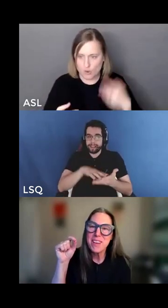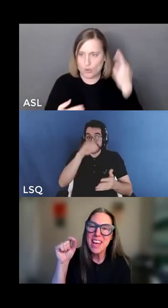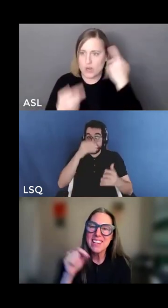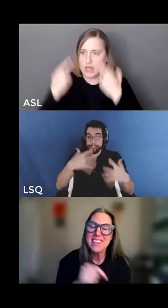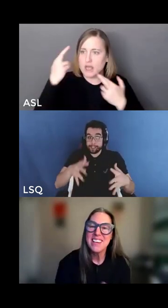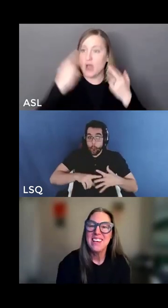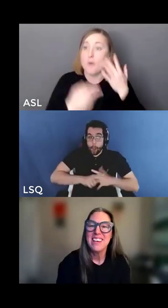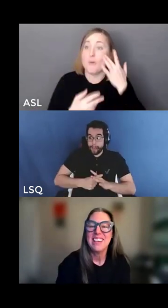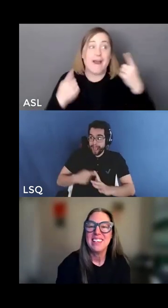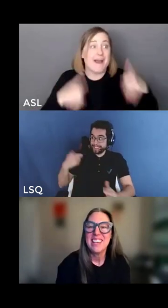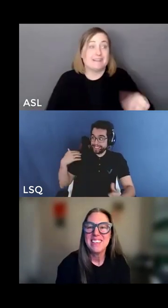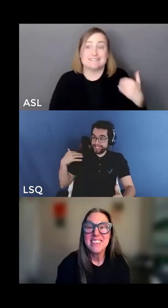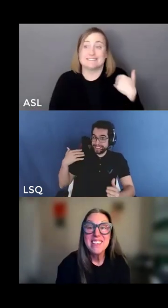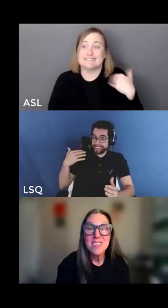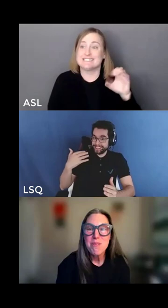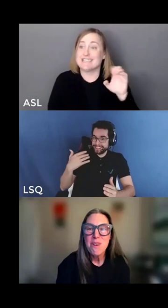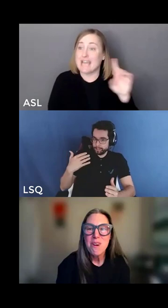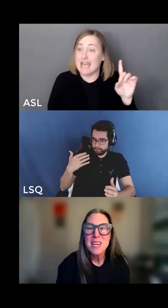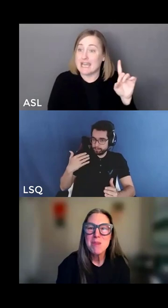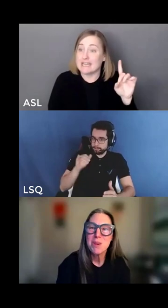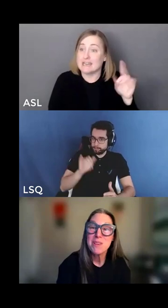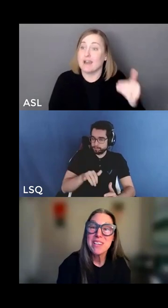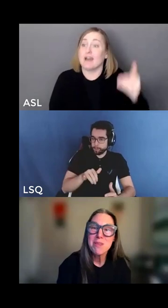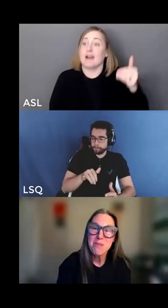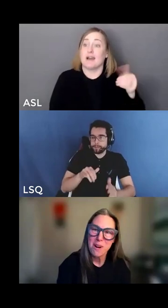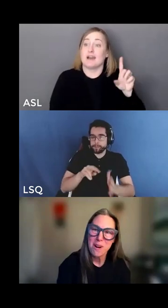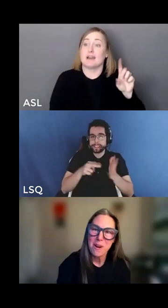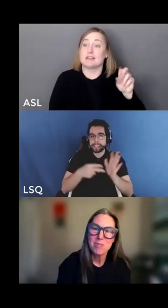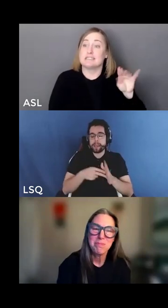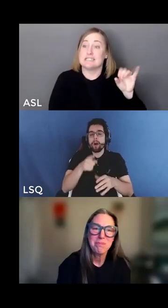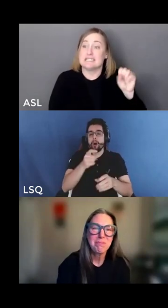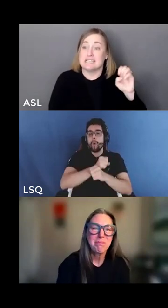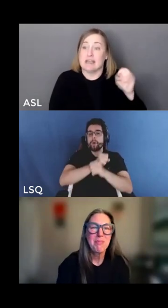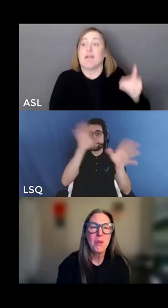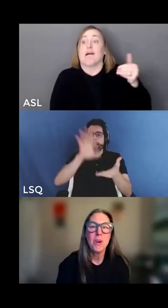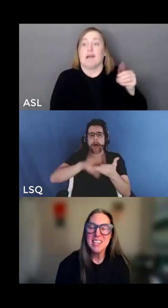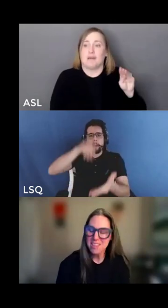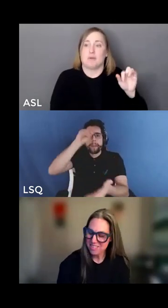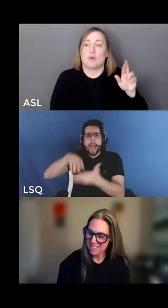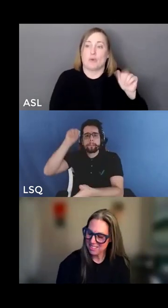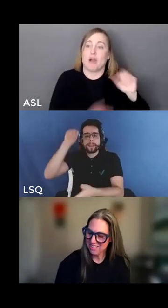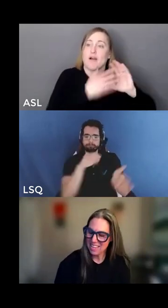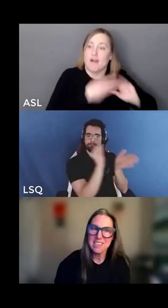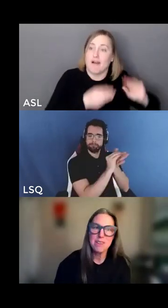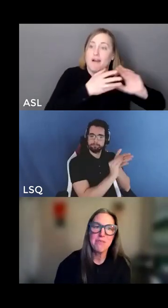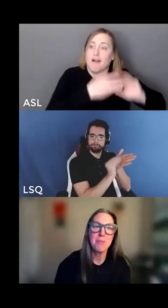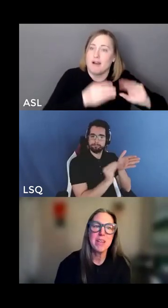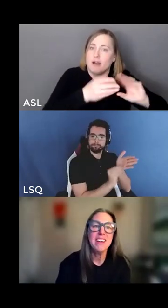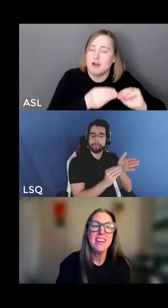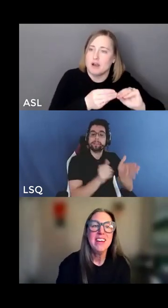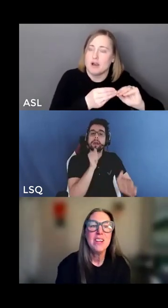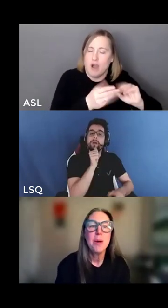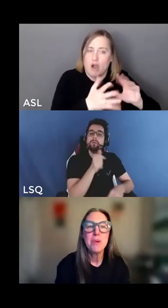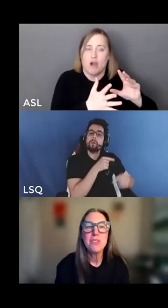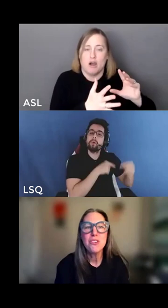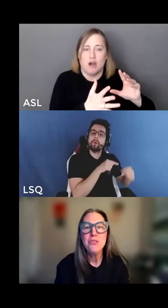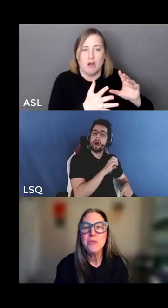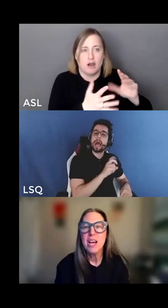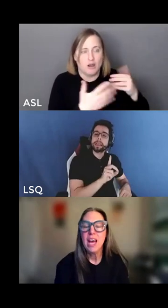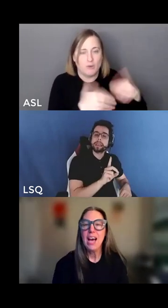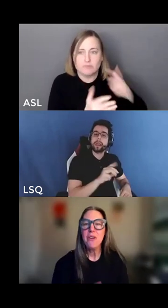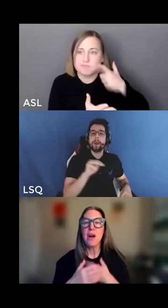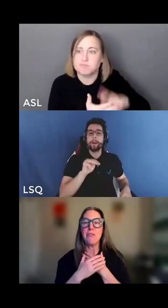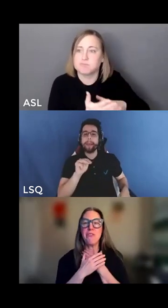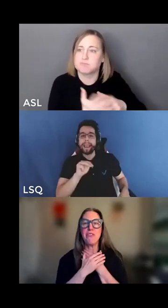the words of ed and denise before him and maria before her what insights are landing for me number